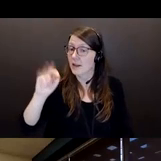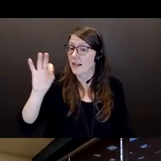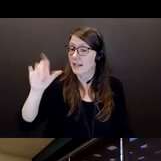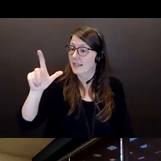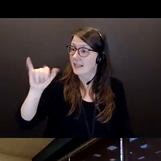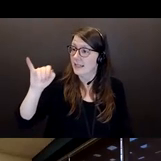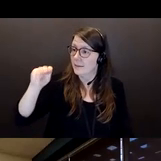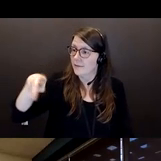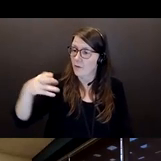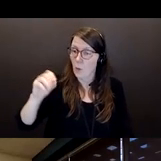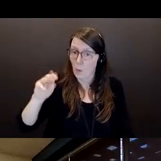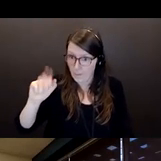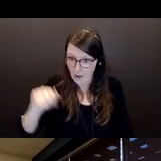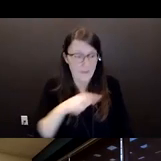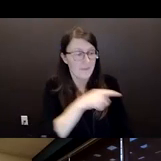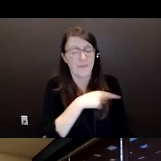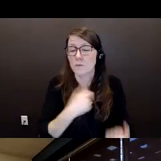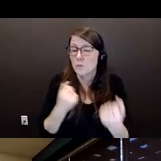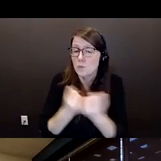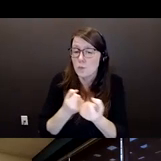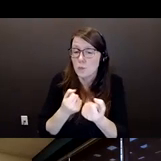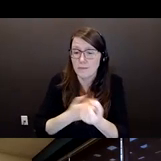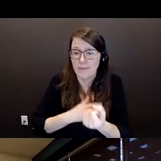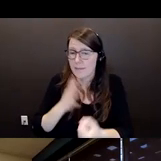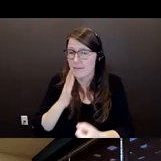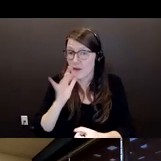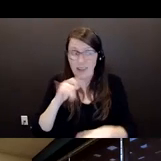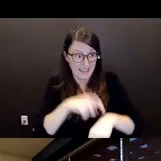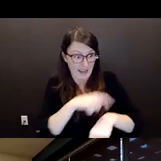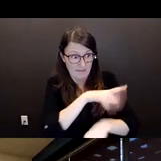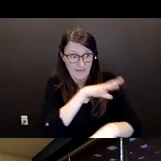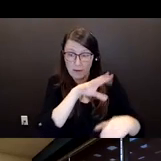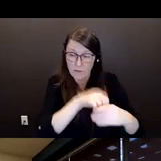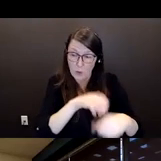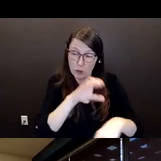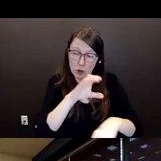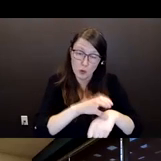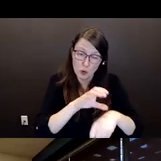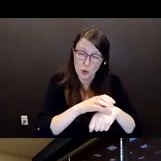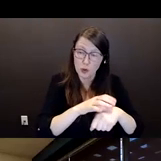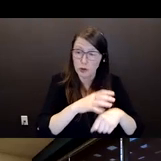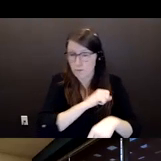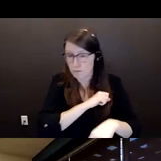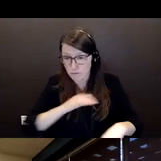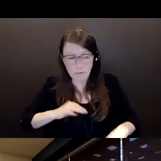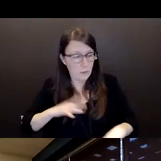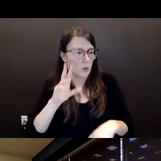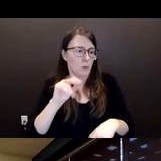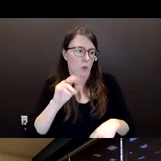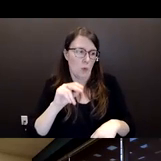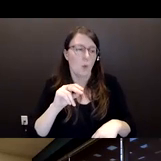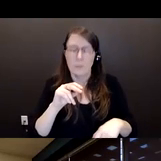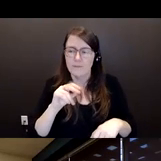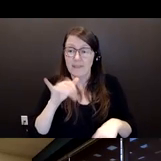She, at that point, was not in the ministry any longer, but was working for the Ministry of Finance